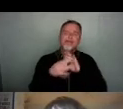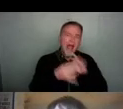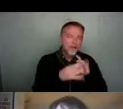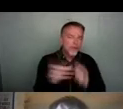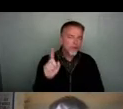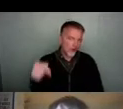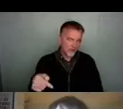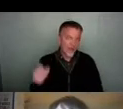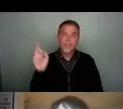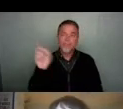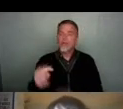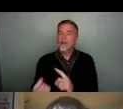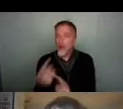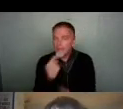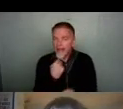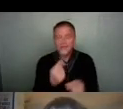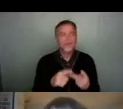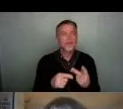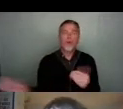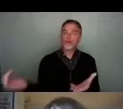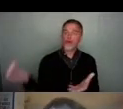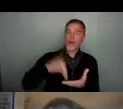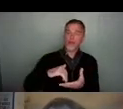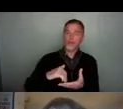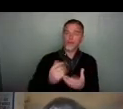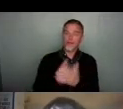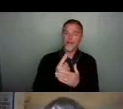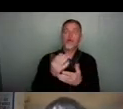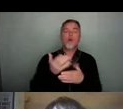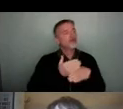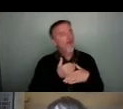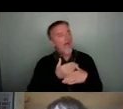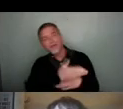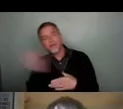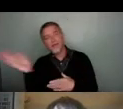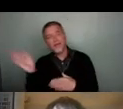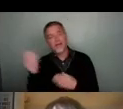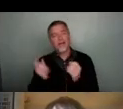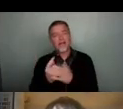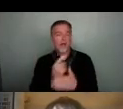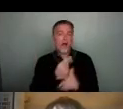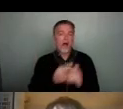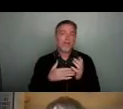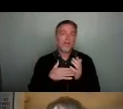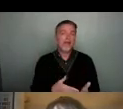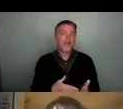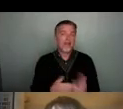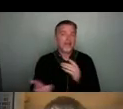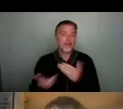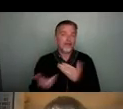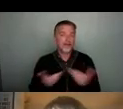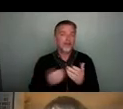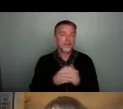that's people that have commented or turned up to an event or shared an event, and that was about half a million interactions across the program.